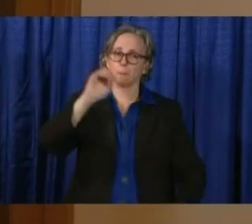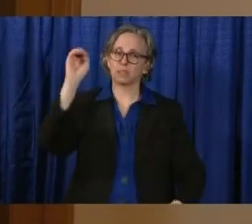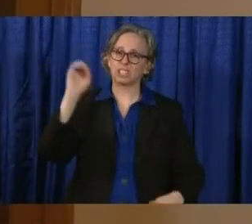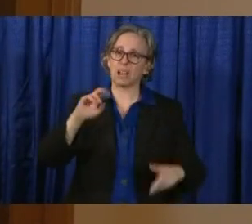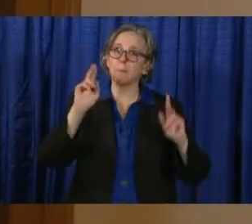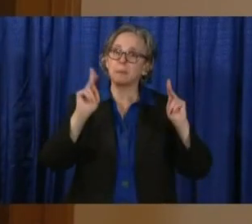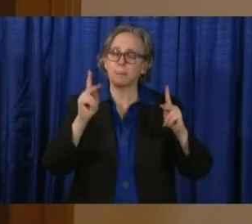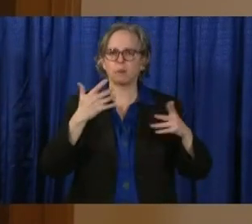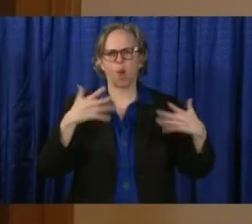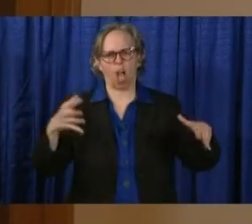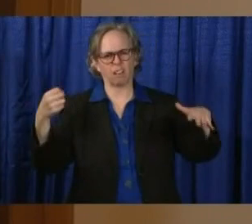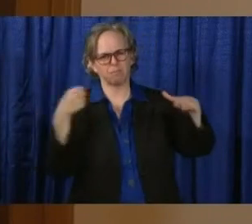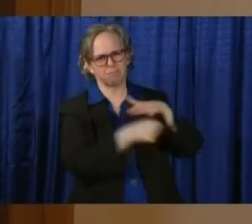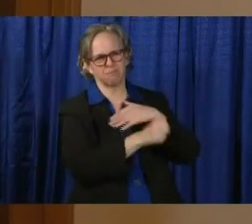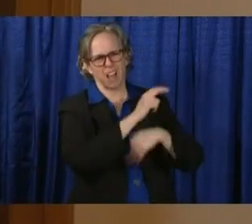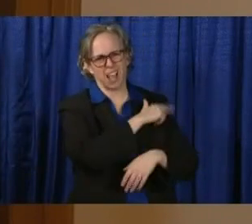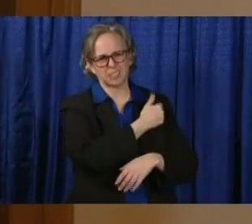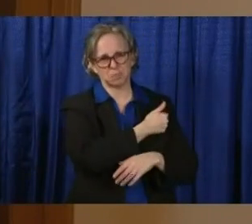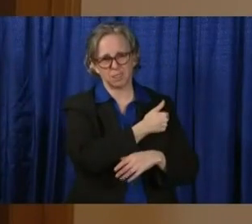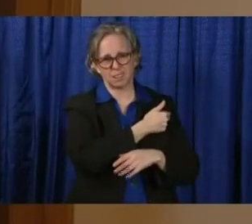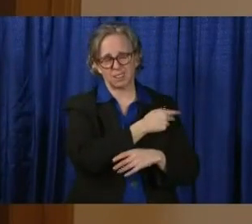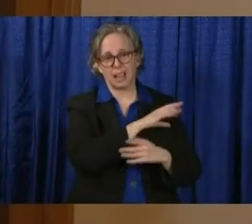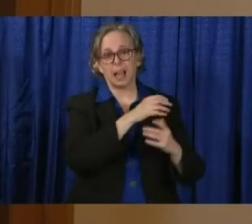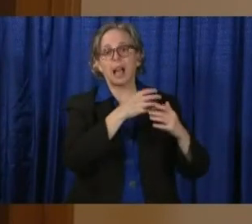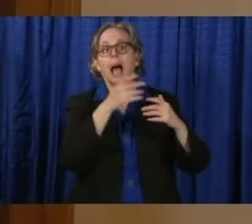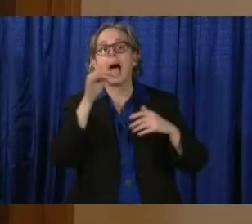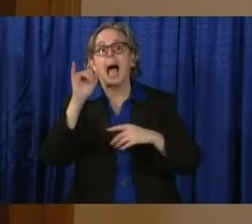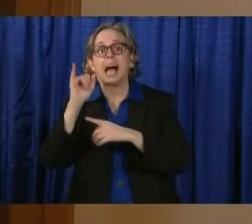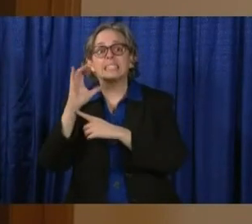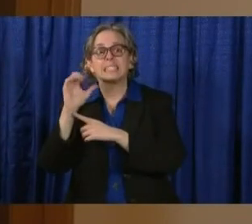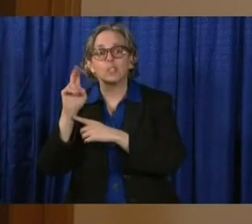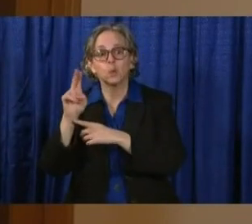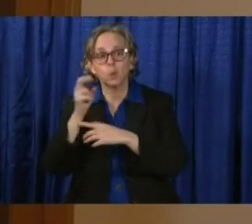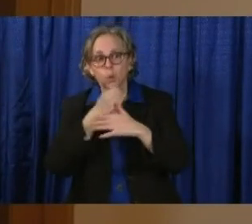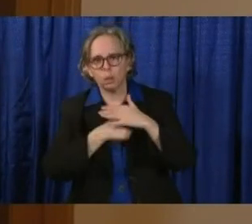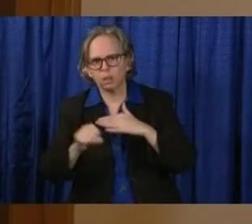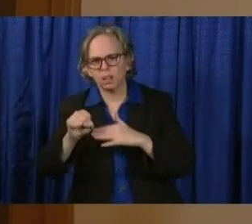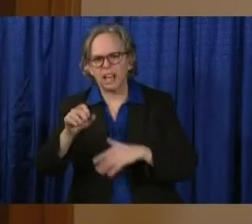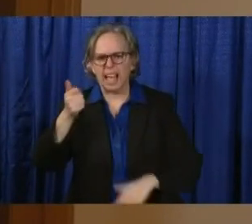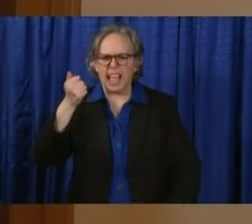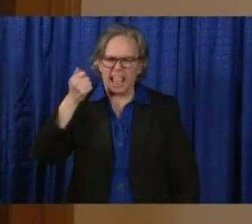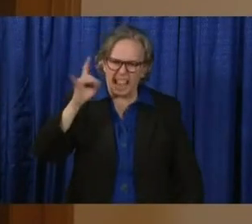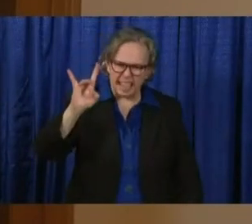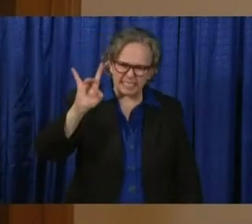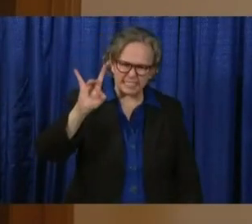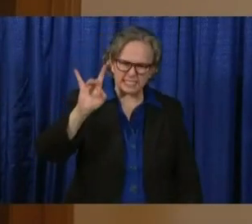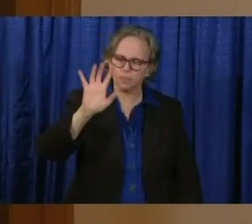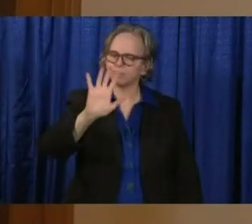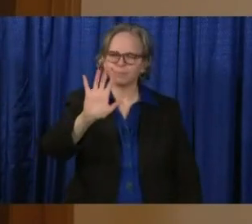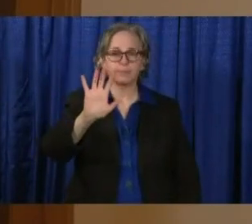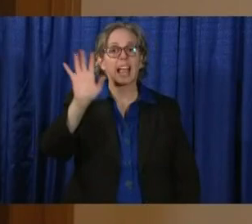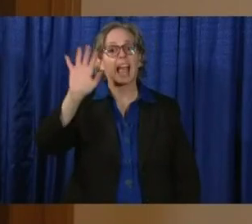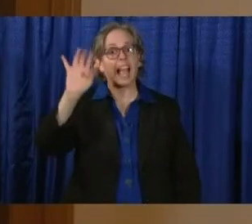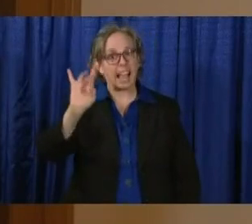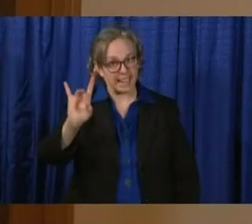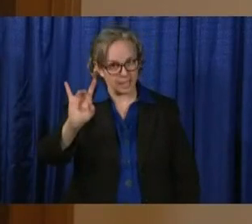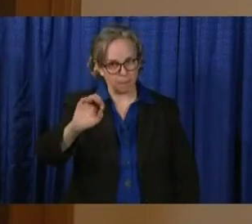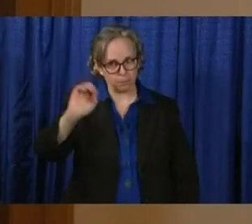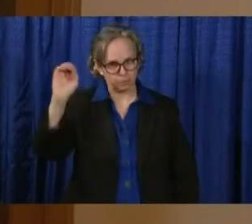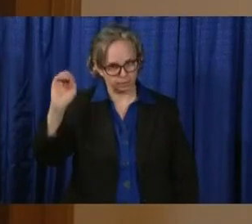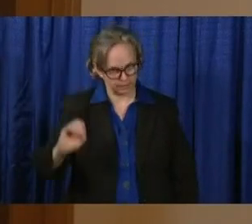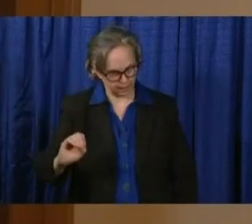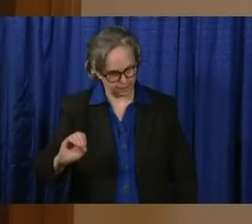admissions are 8 percent of that. And the number of ICU cases